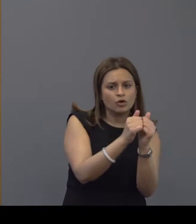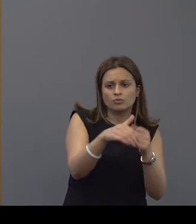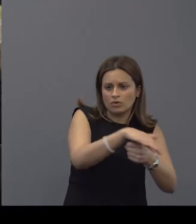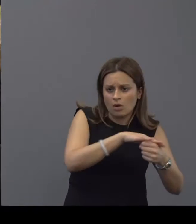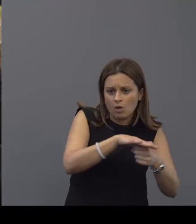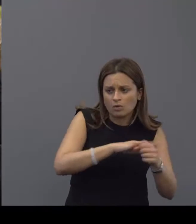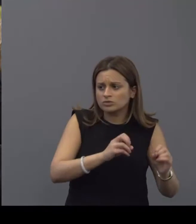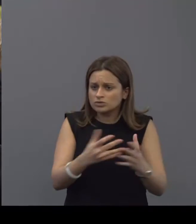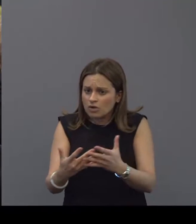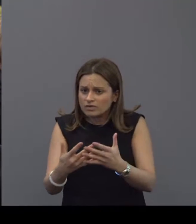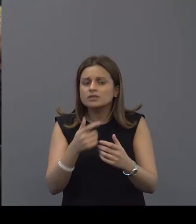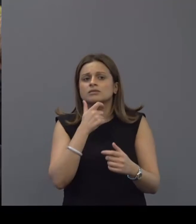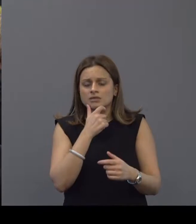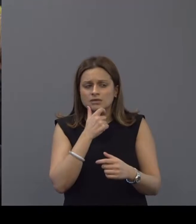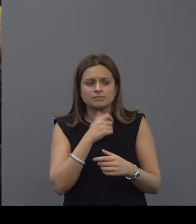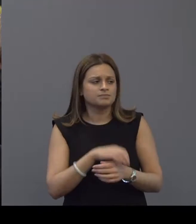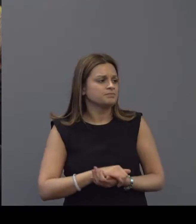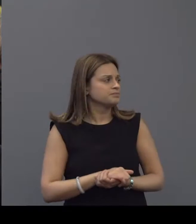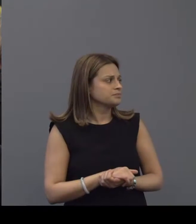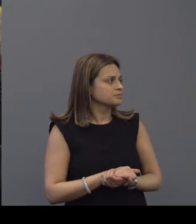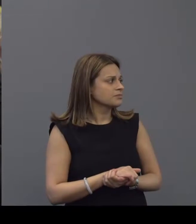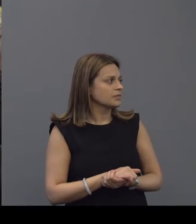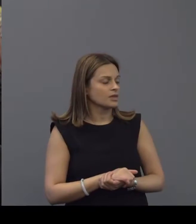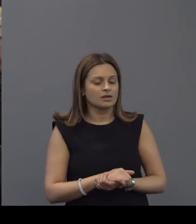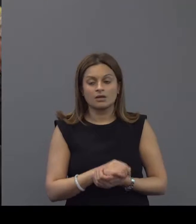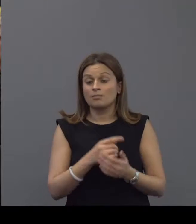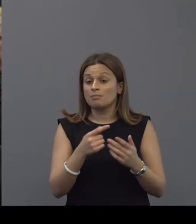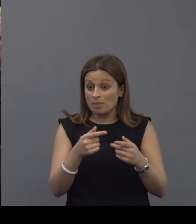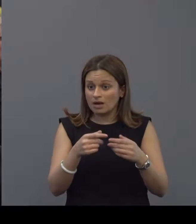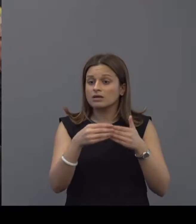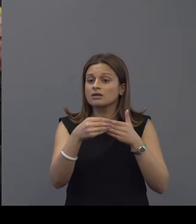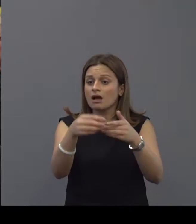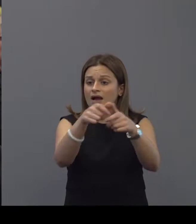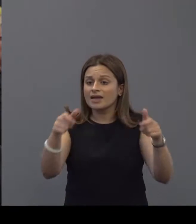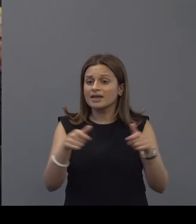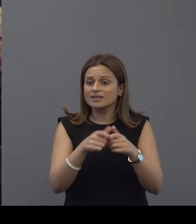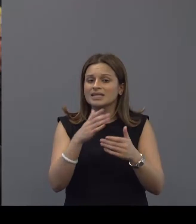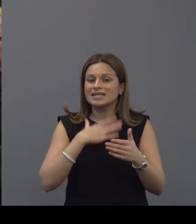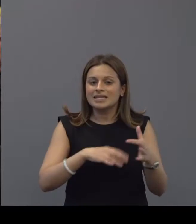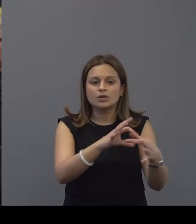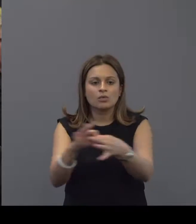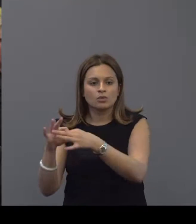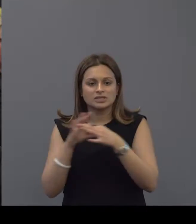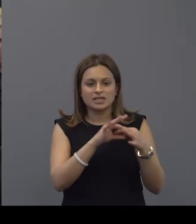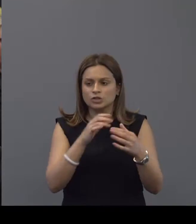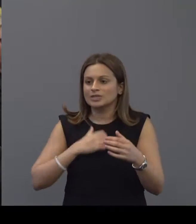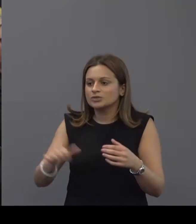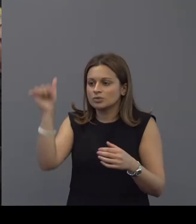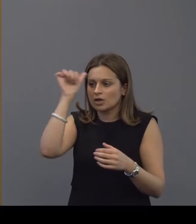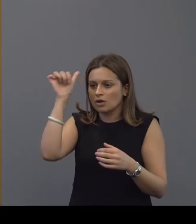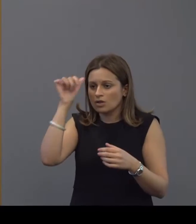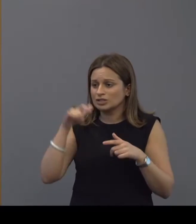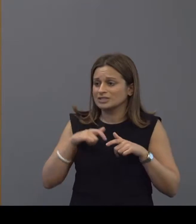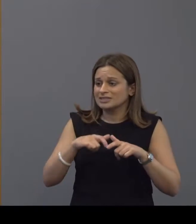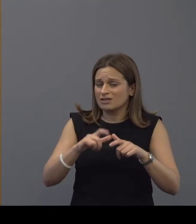local services but being very clear that this is about having coordination because we have to acknowledge we are still